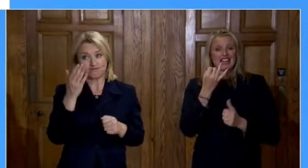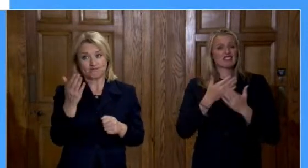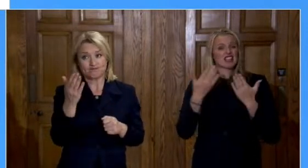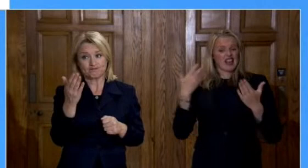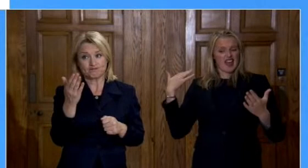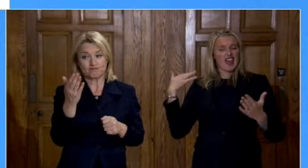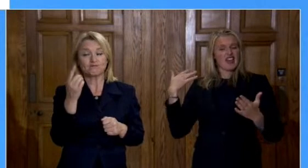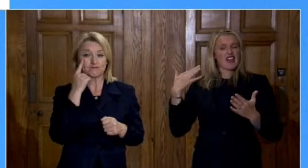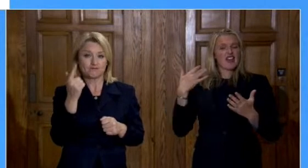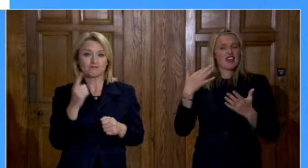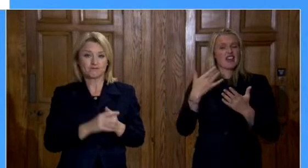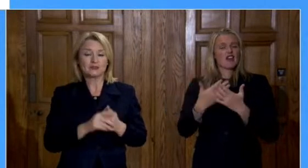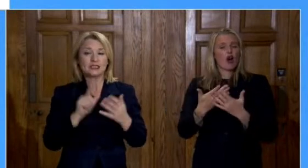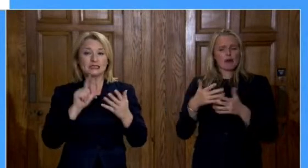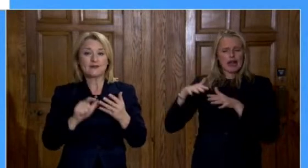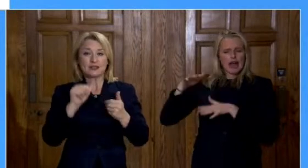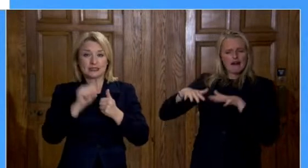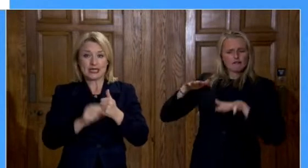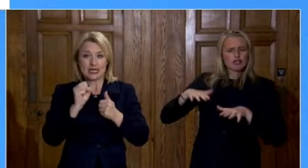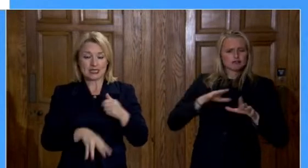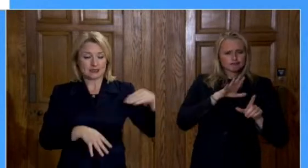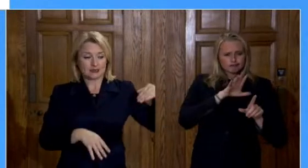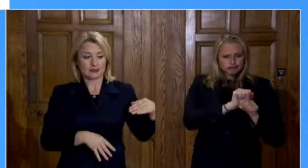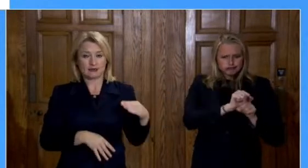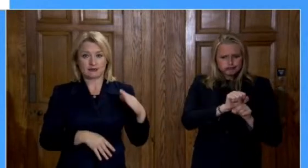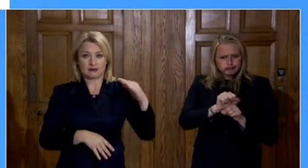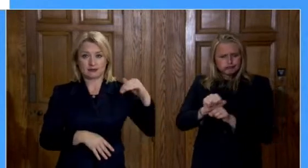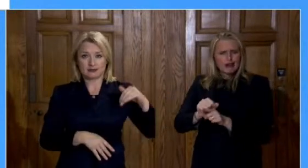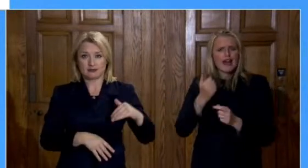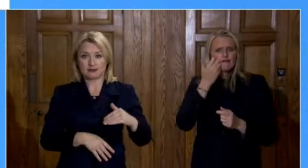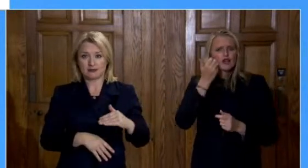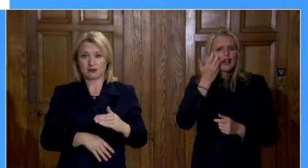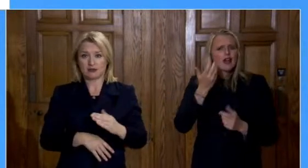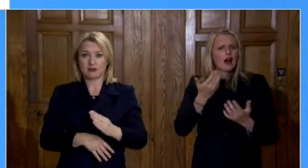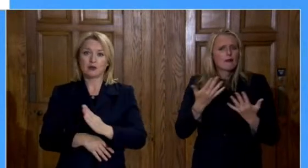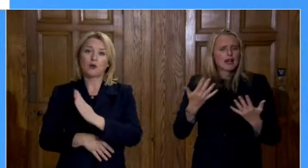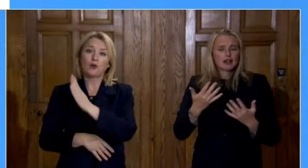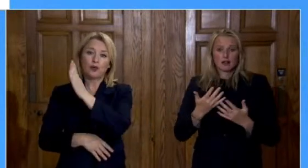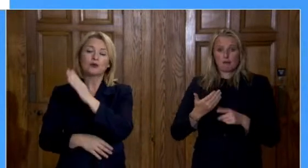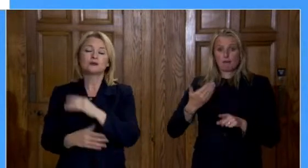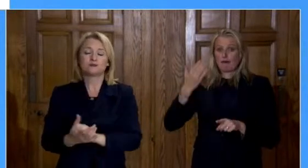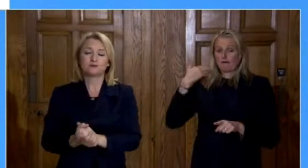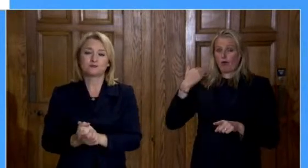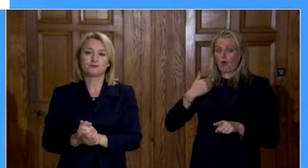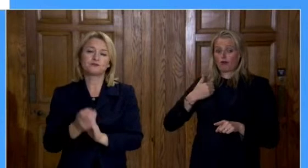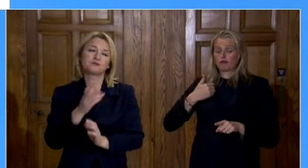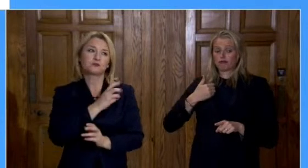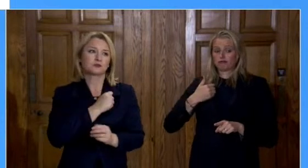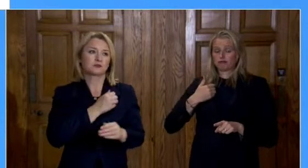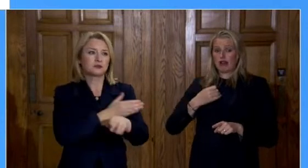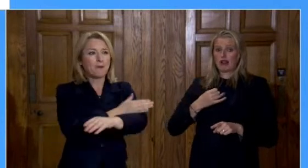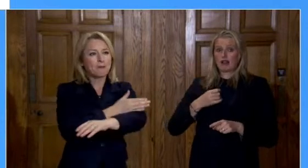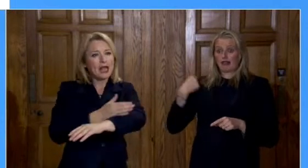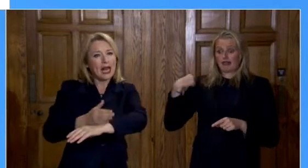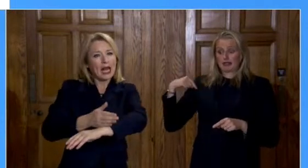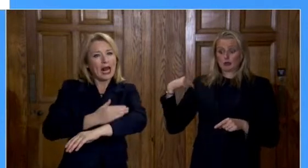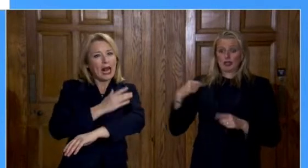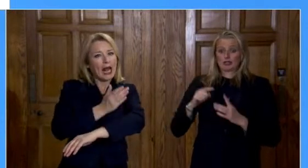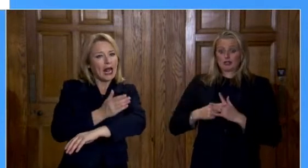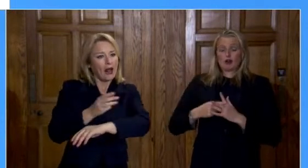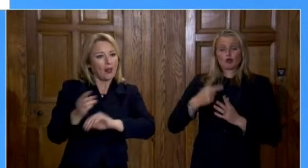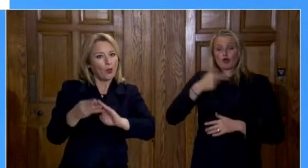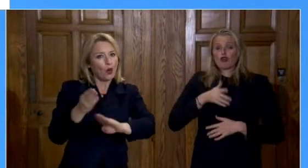average of new cases per day. Which was sitting at around 250 per day at the beginning of this week.